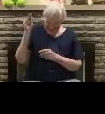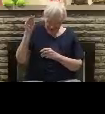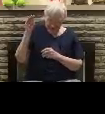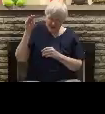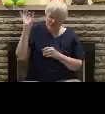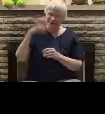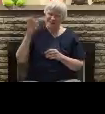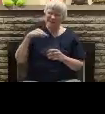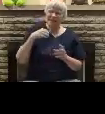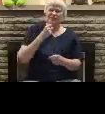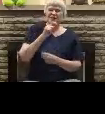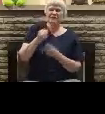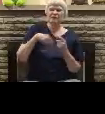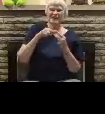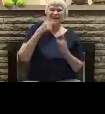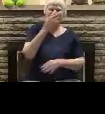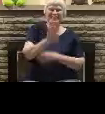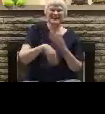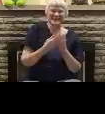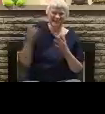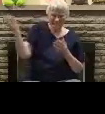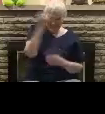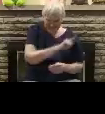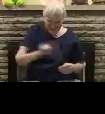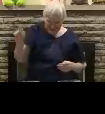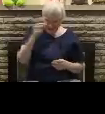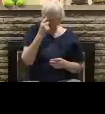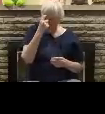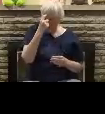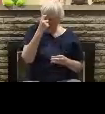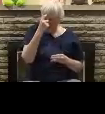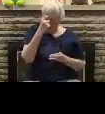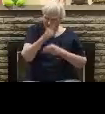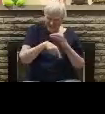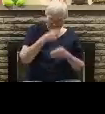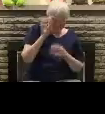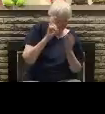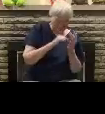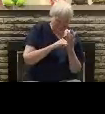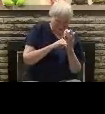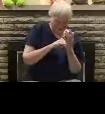when she was all alone and thinking these things out. We are going to hear